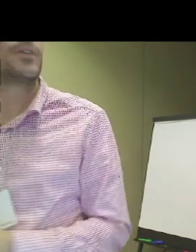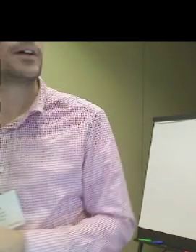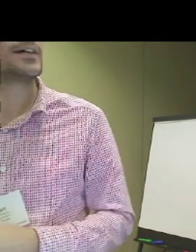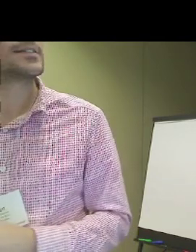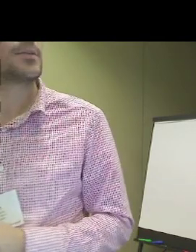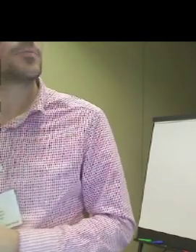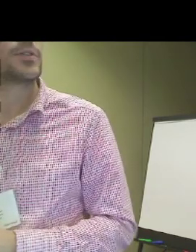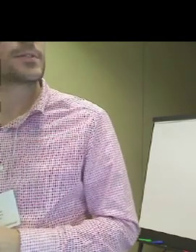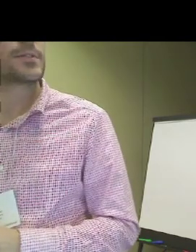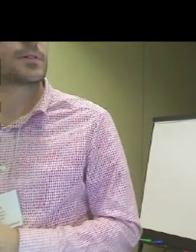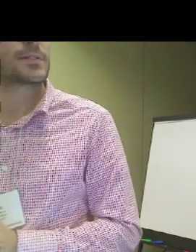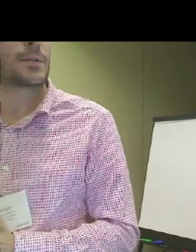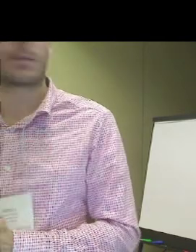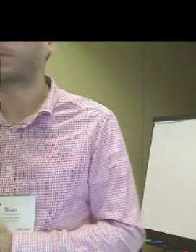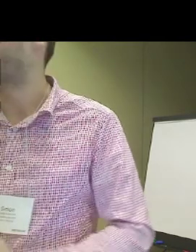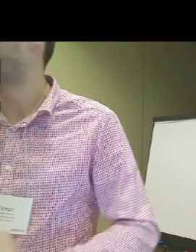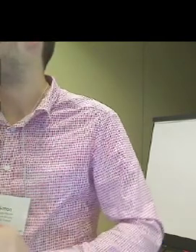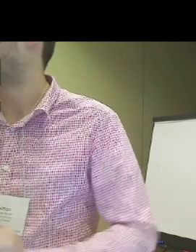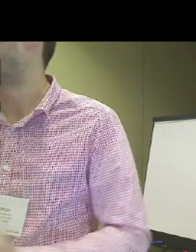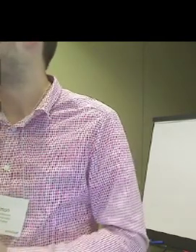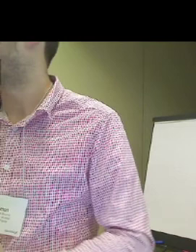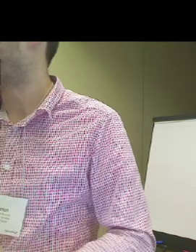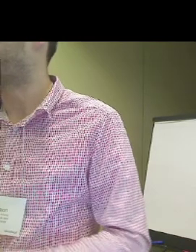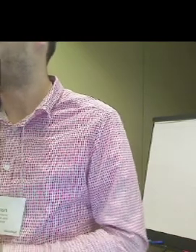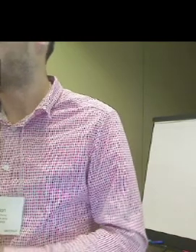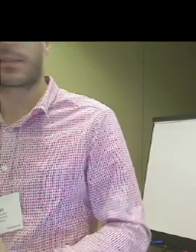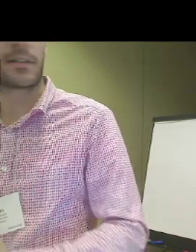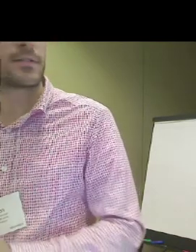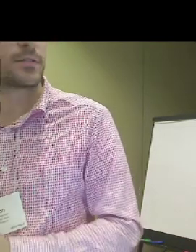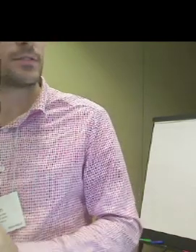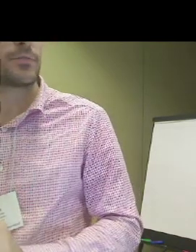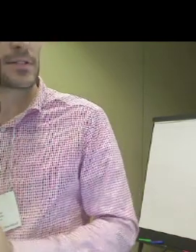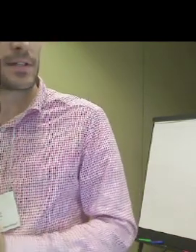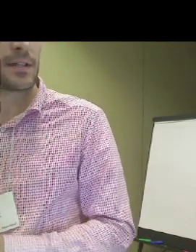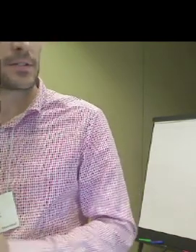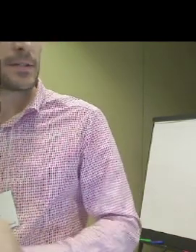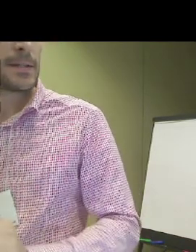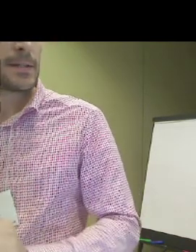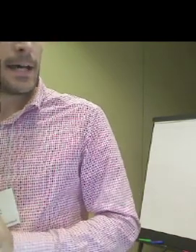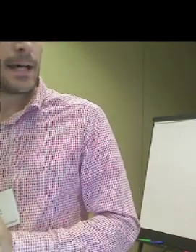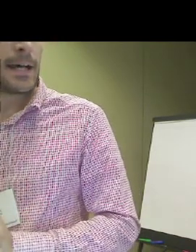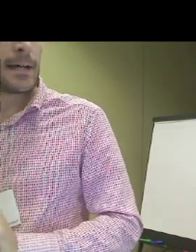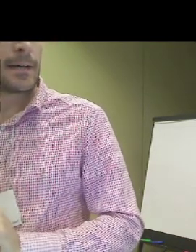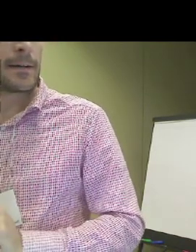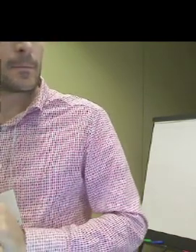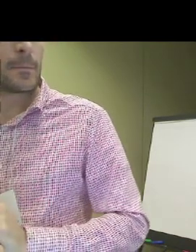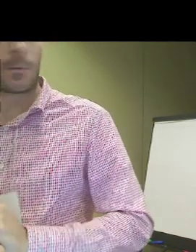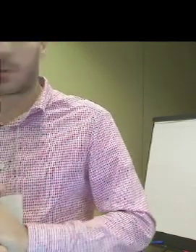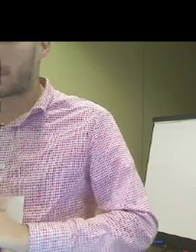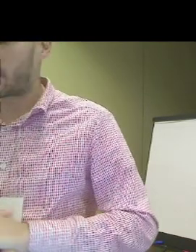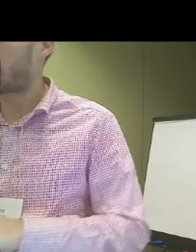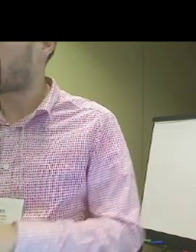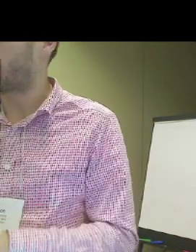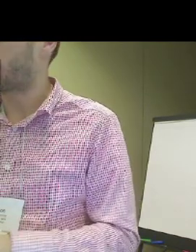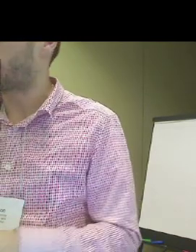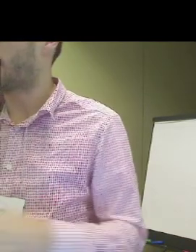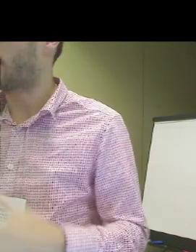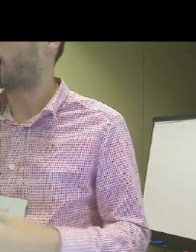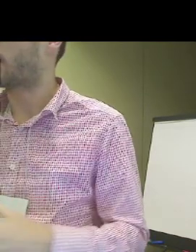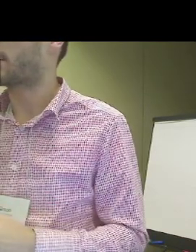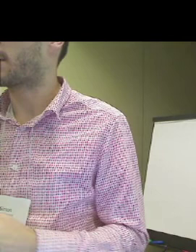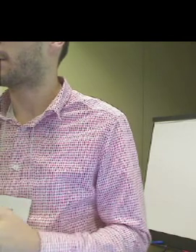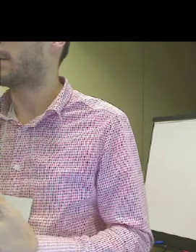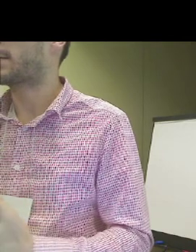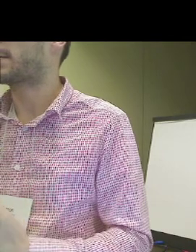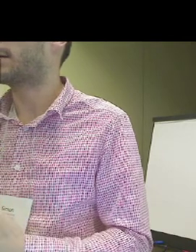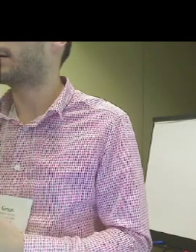some principles. mean, a lot of deaf people are involved in the project at a different stage. We work with a lot of different